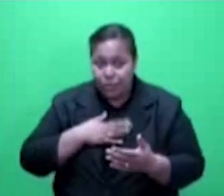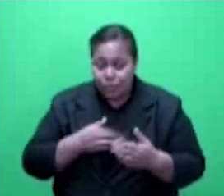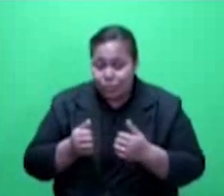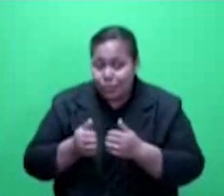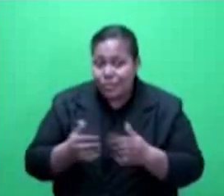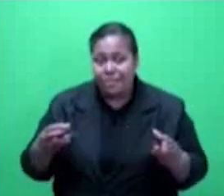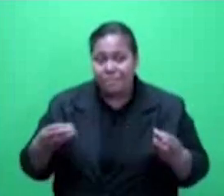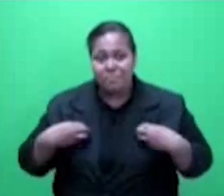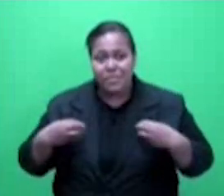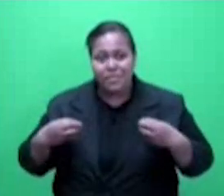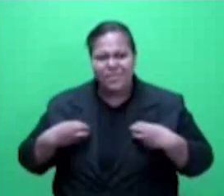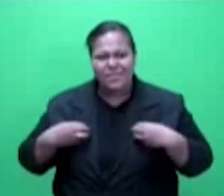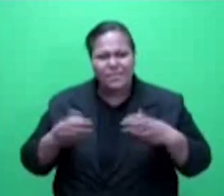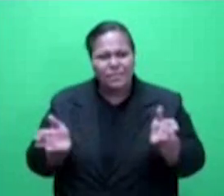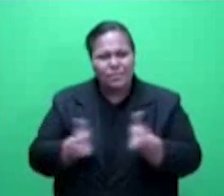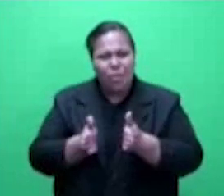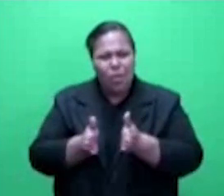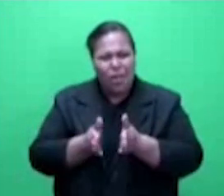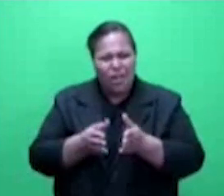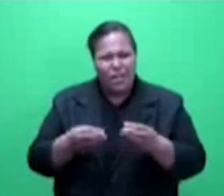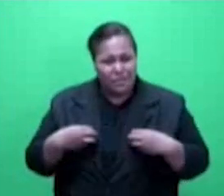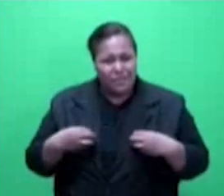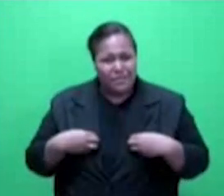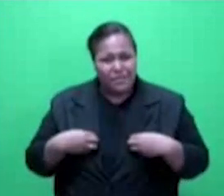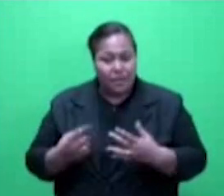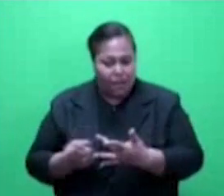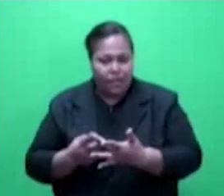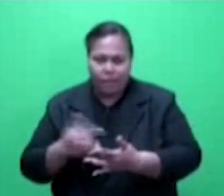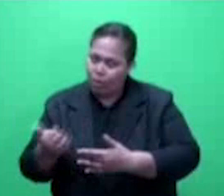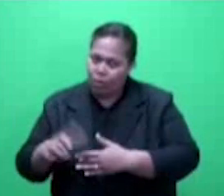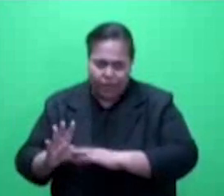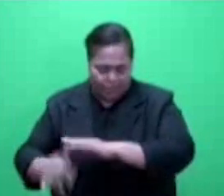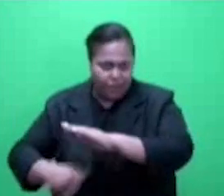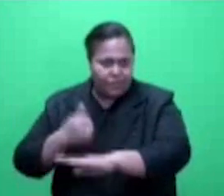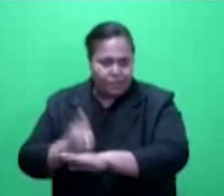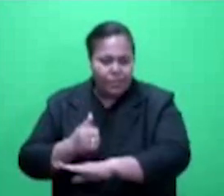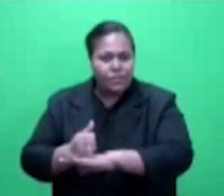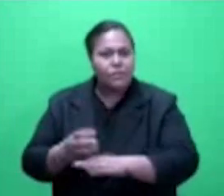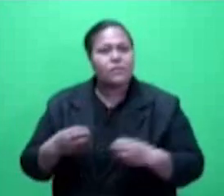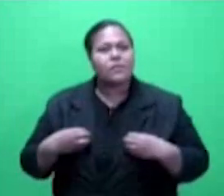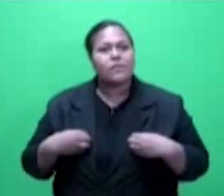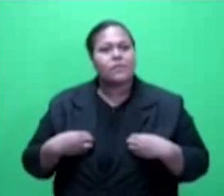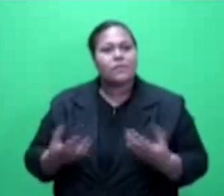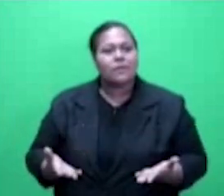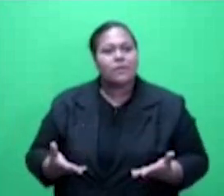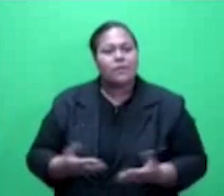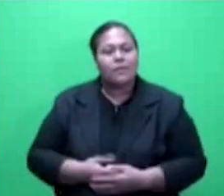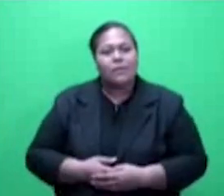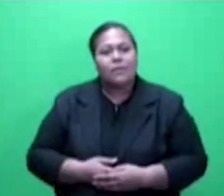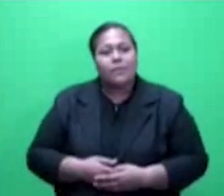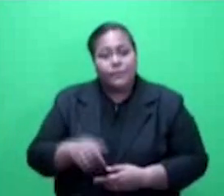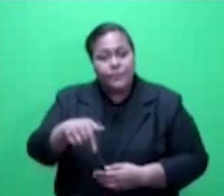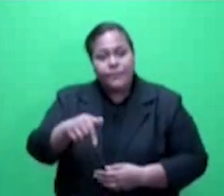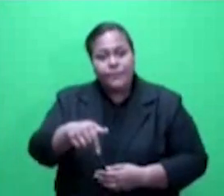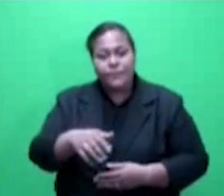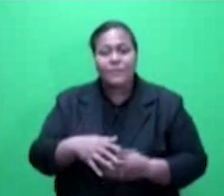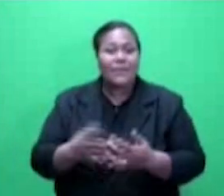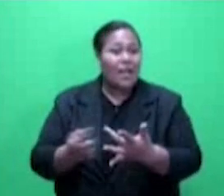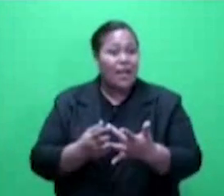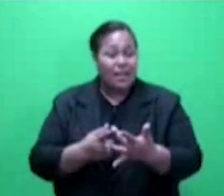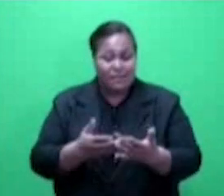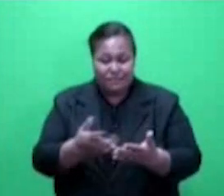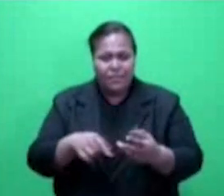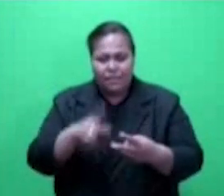micro enterprises and existing small and medium enterprises. This will, amongst other things,